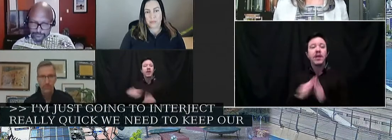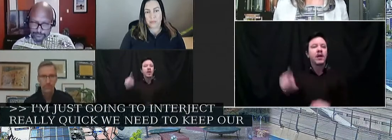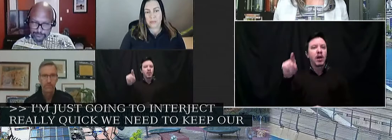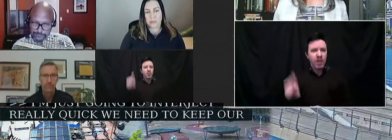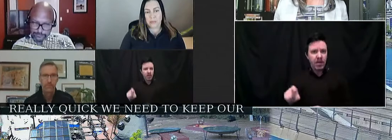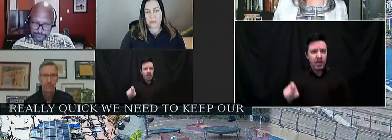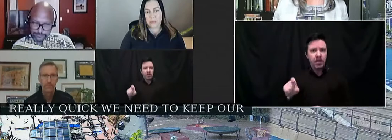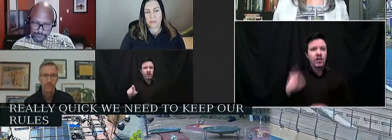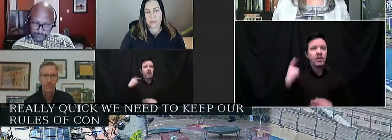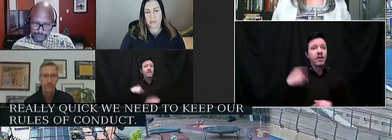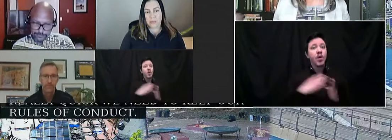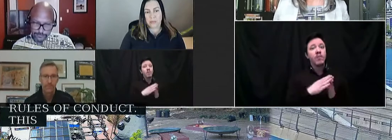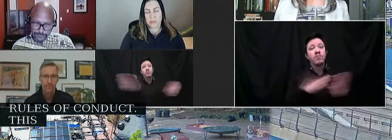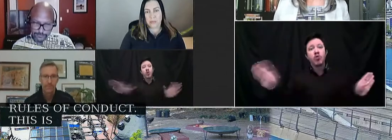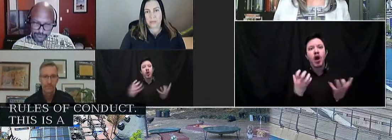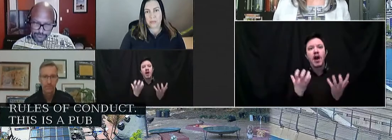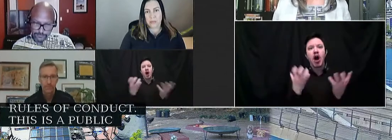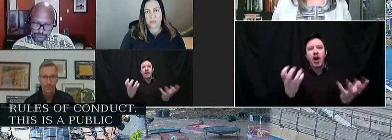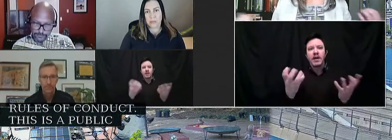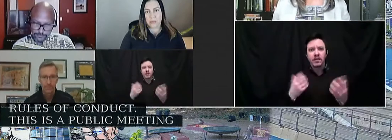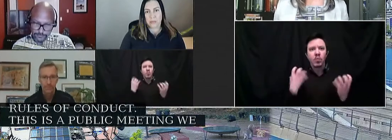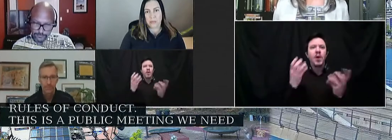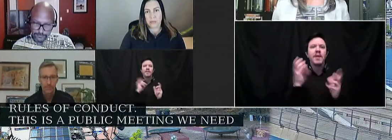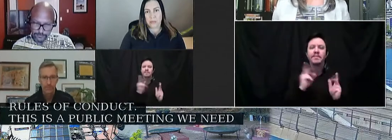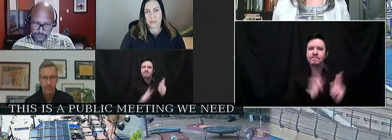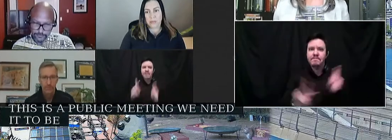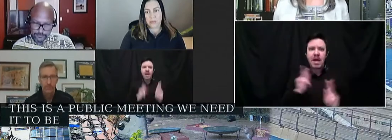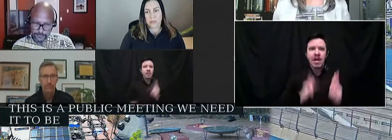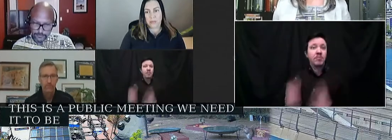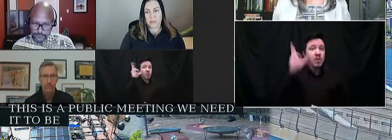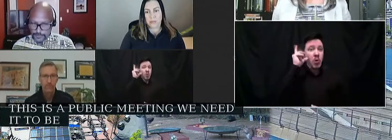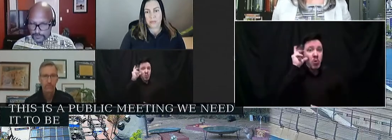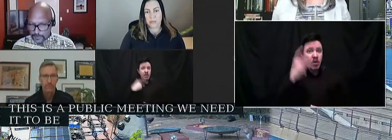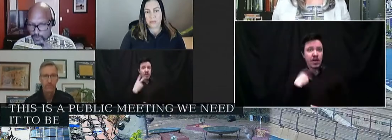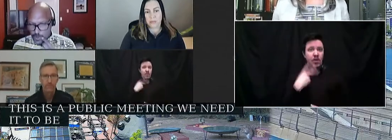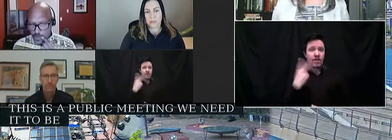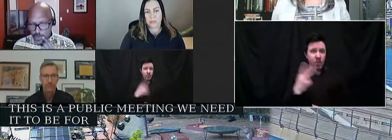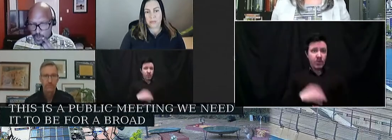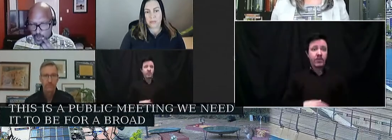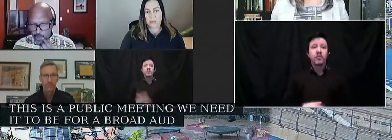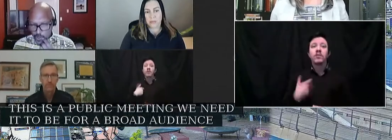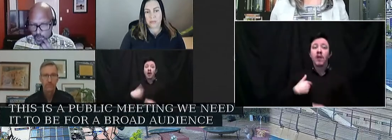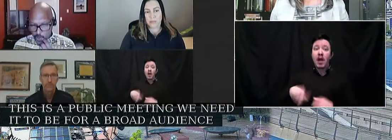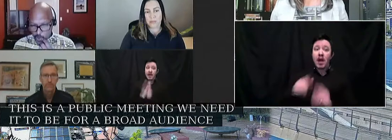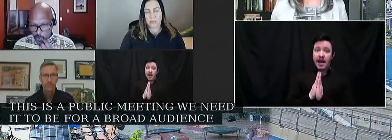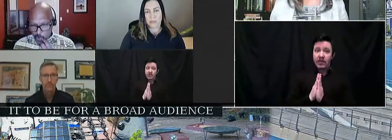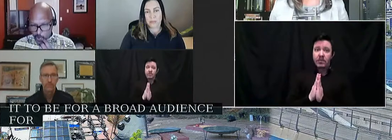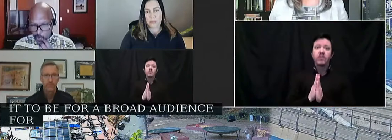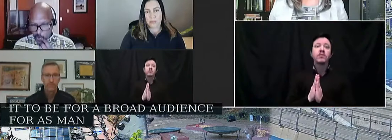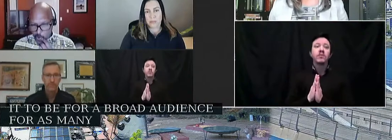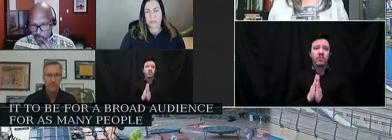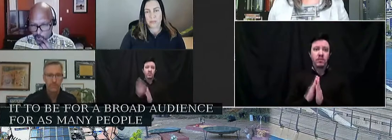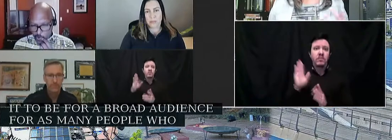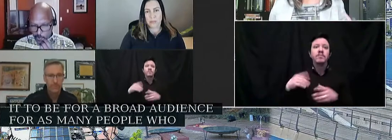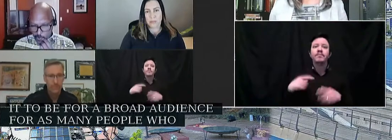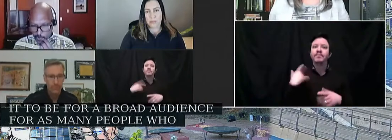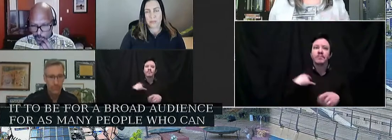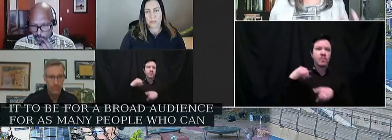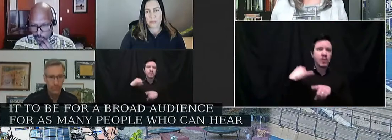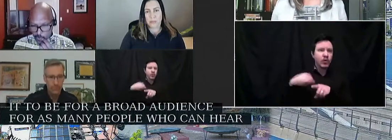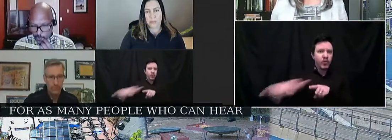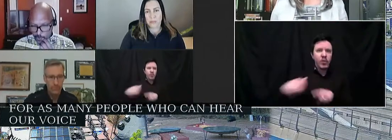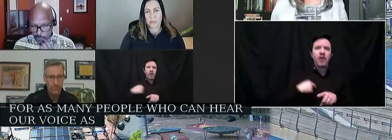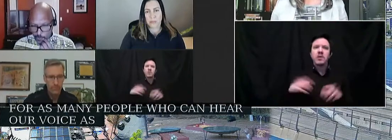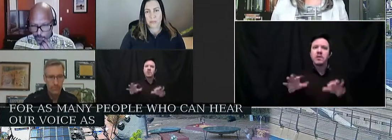be for a broad audience. want as many people who can hear your voice as possible. And so I'd ask just to temper your language and